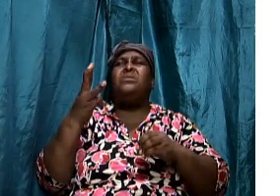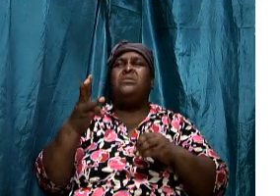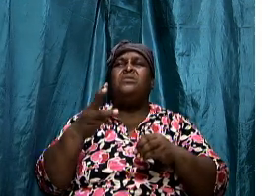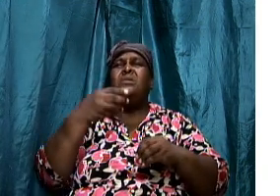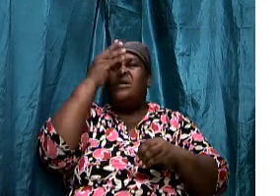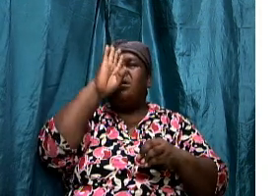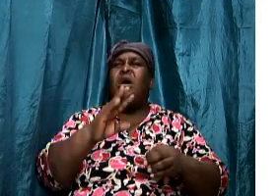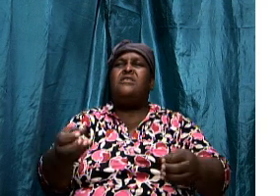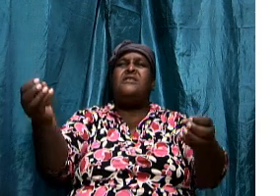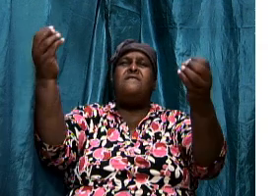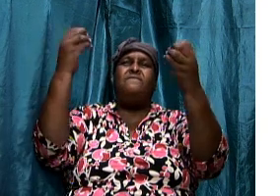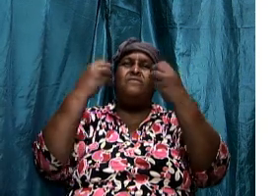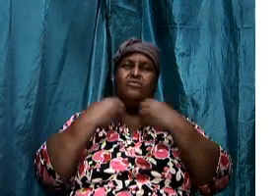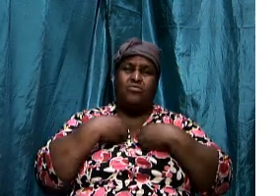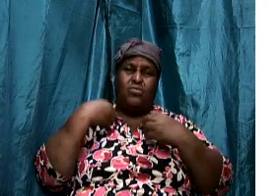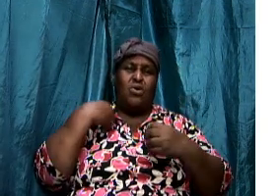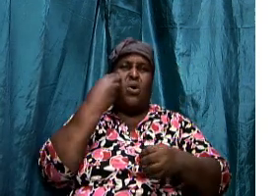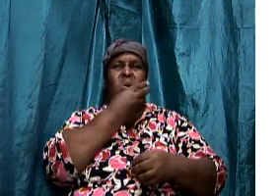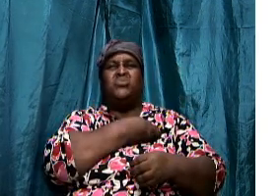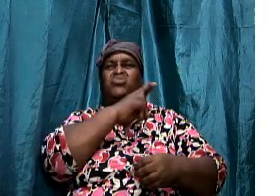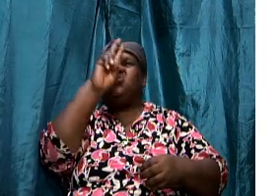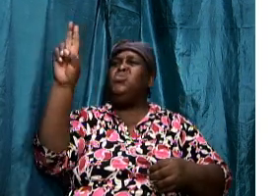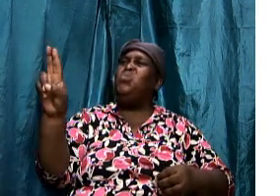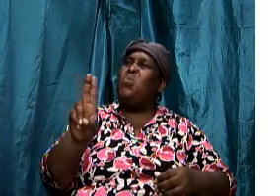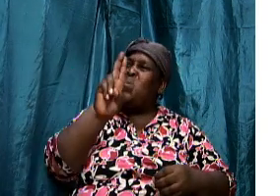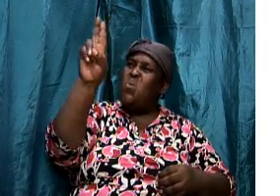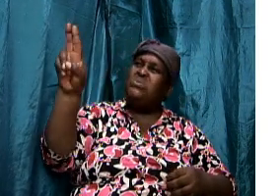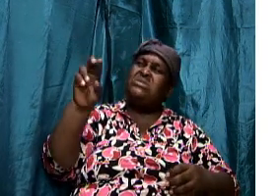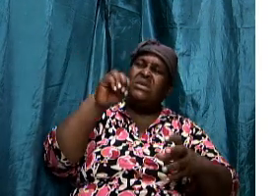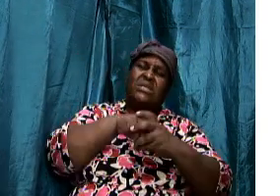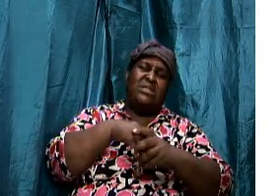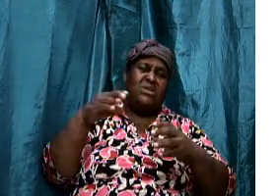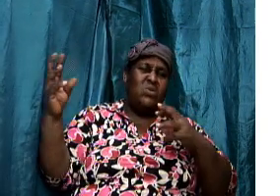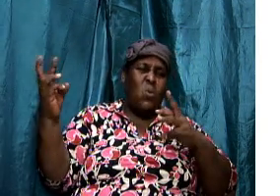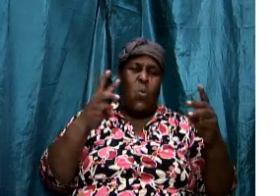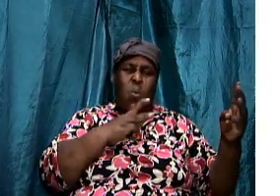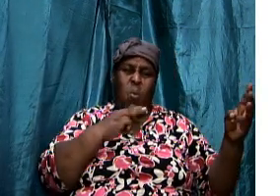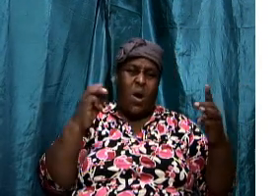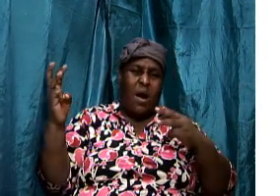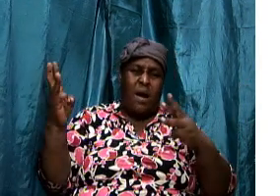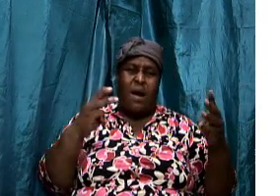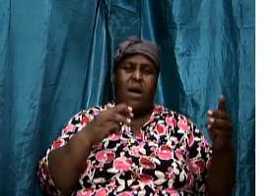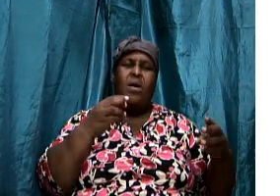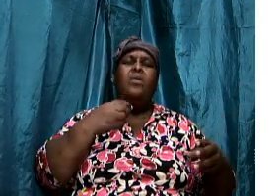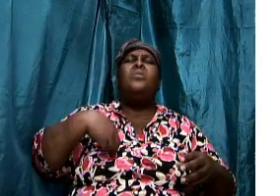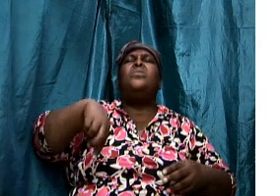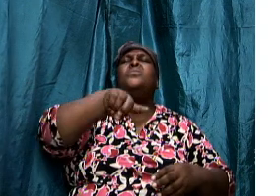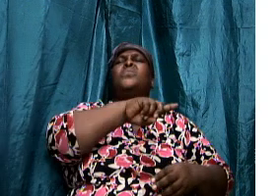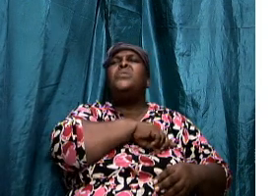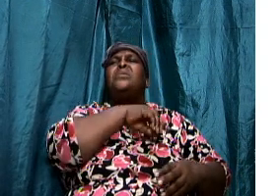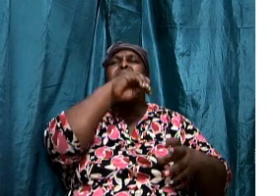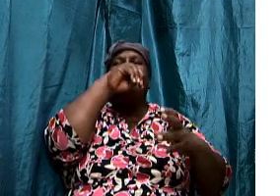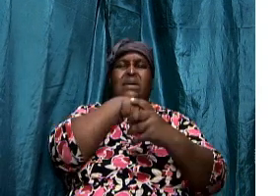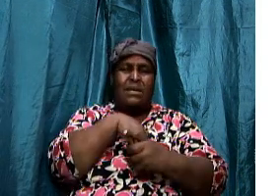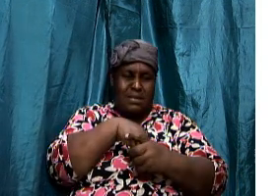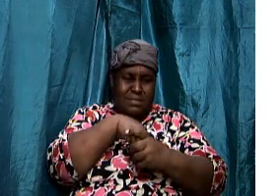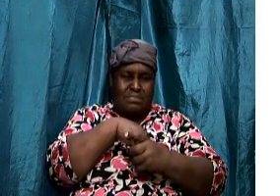It is almost like what I started out by saying that the security forces is fighting